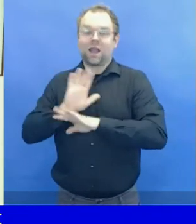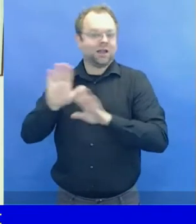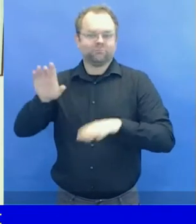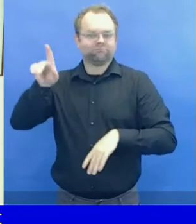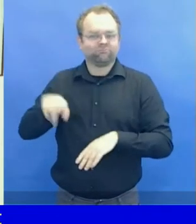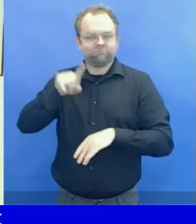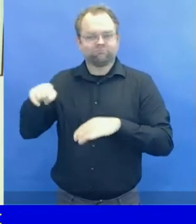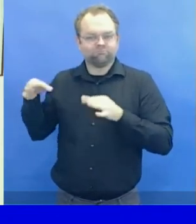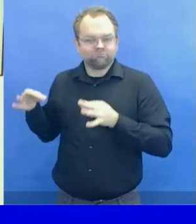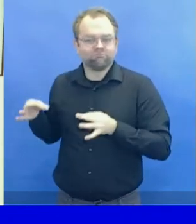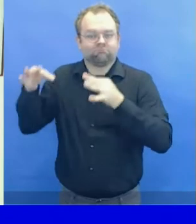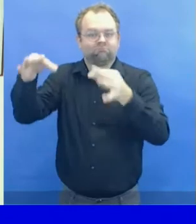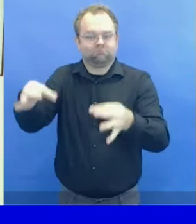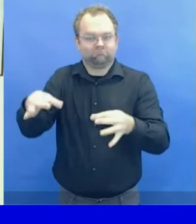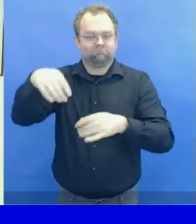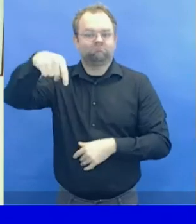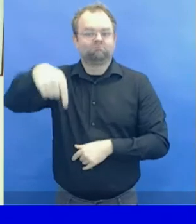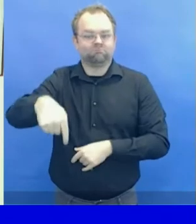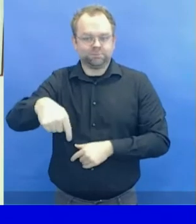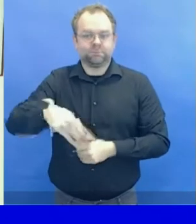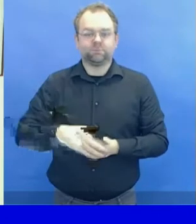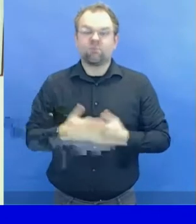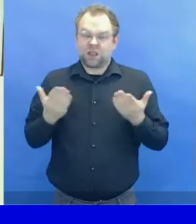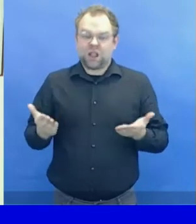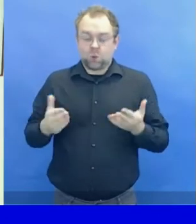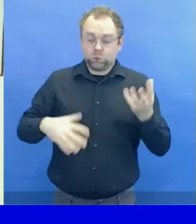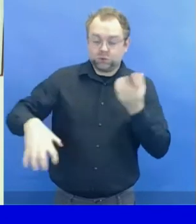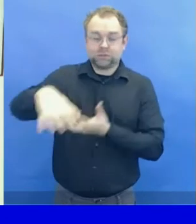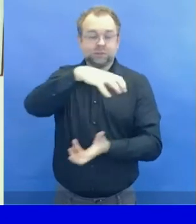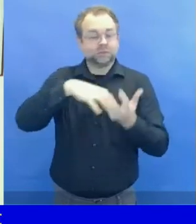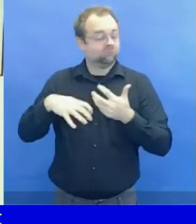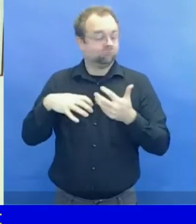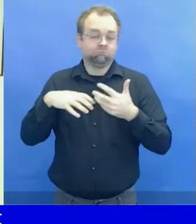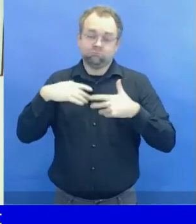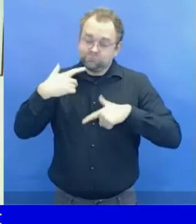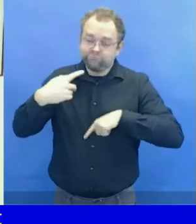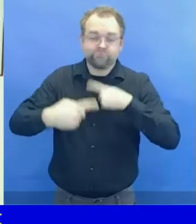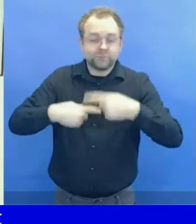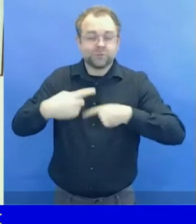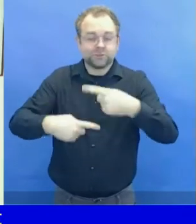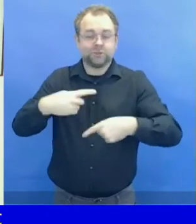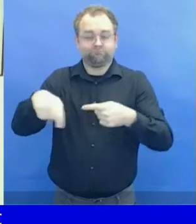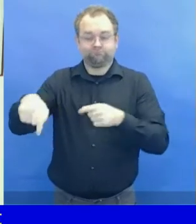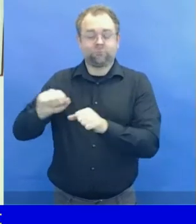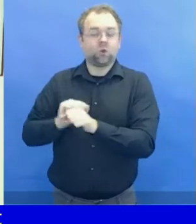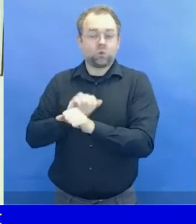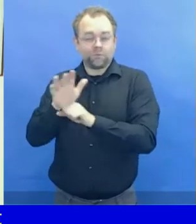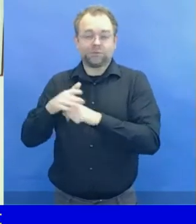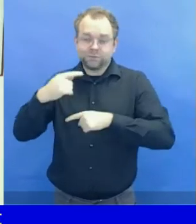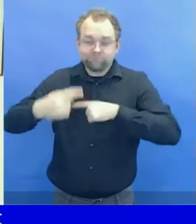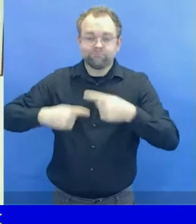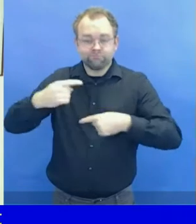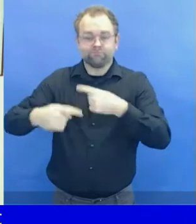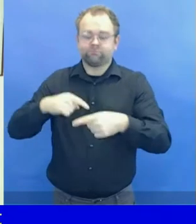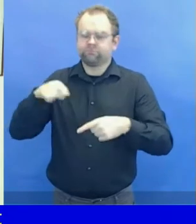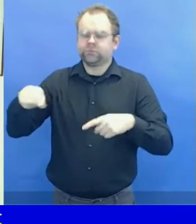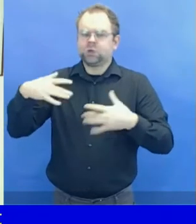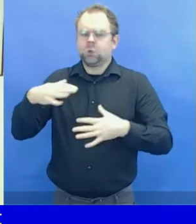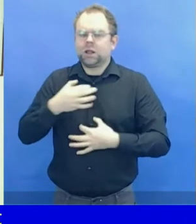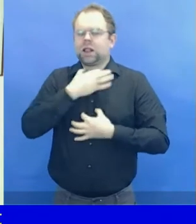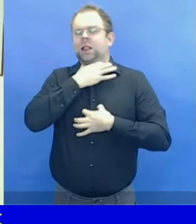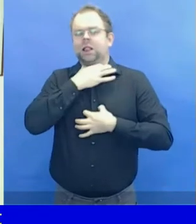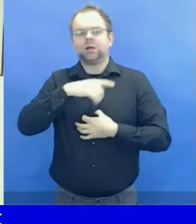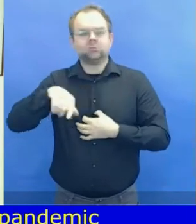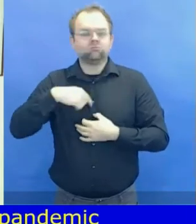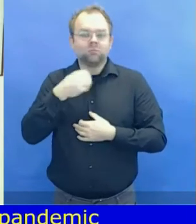health care systems around the world, we meet today to make progress on implementing the Convention and to join our efforts to